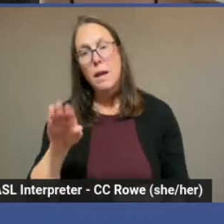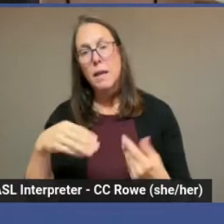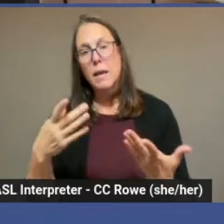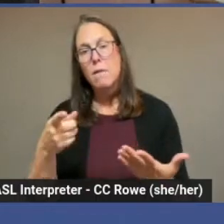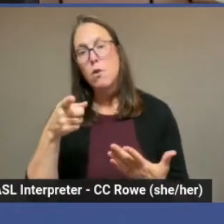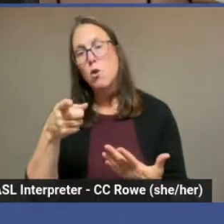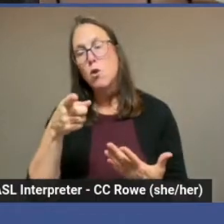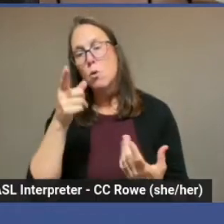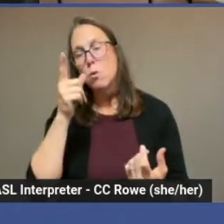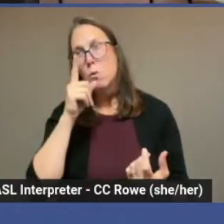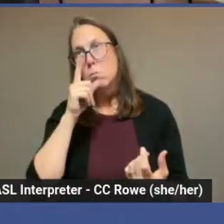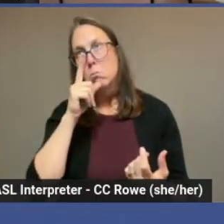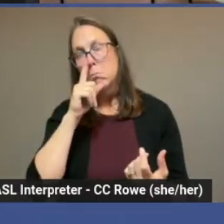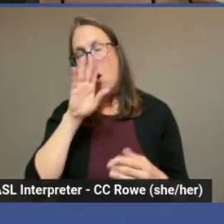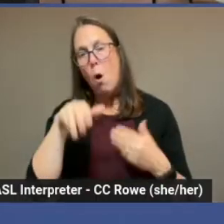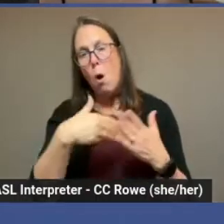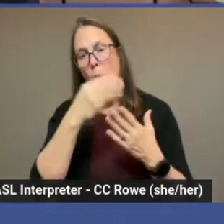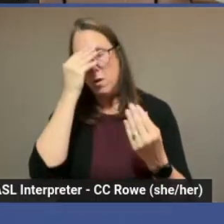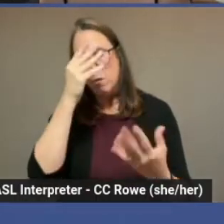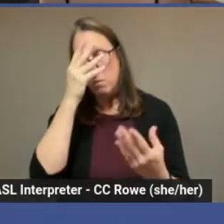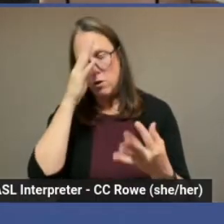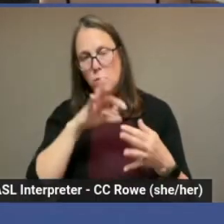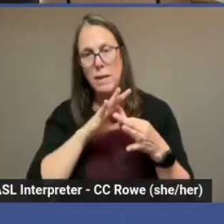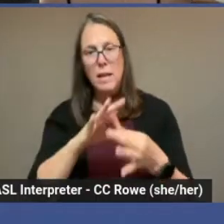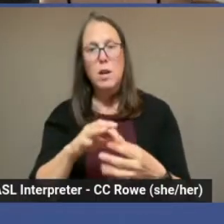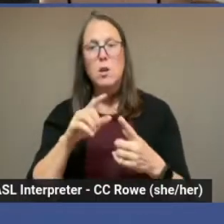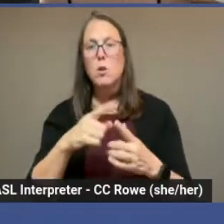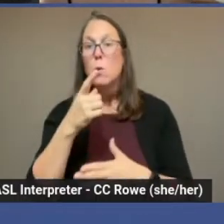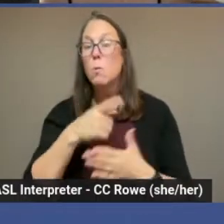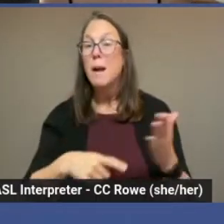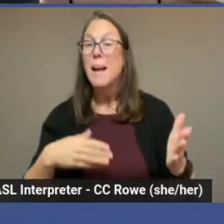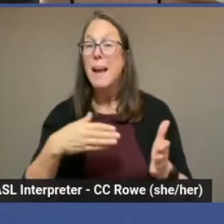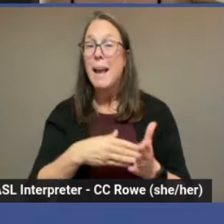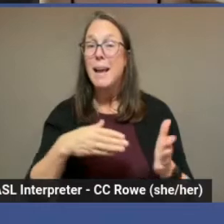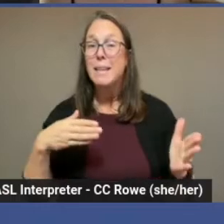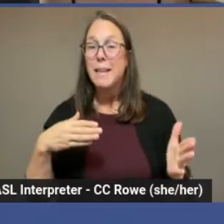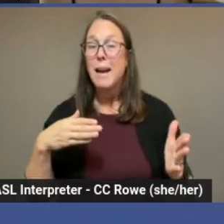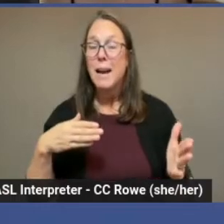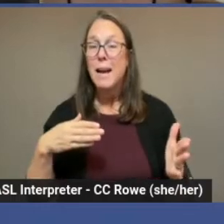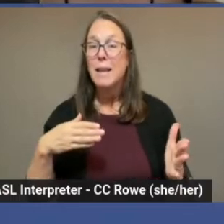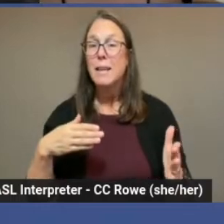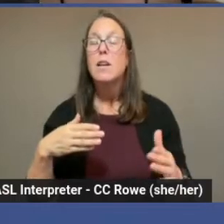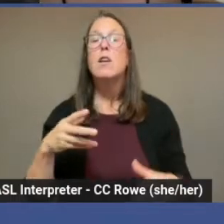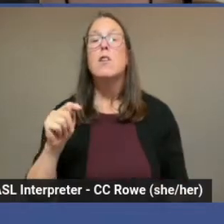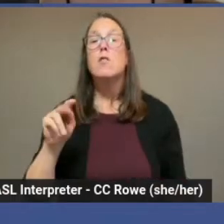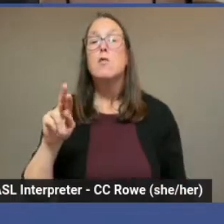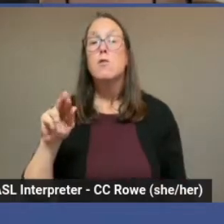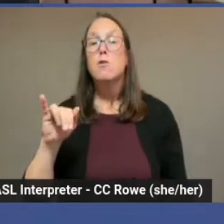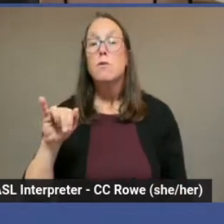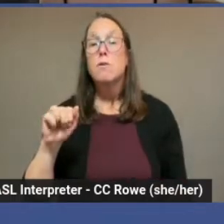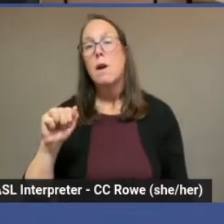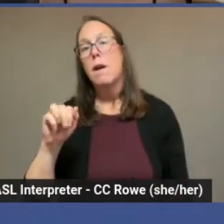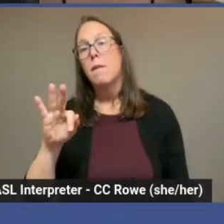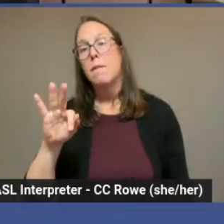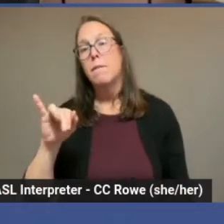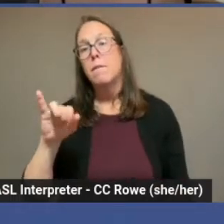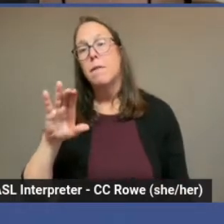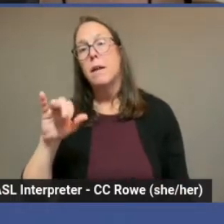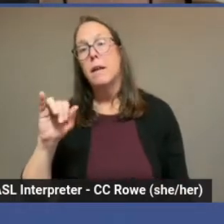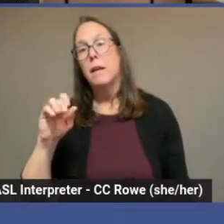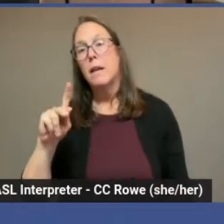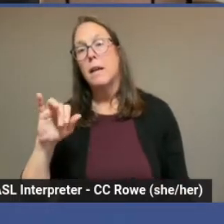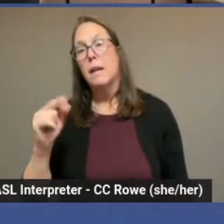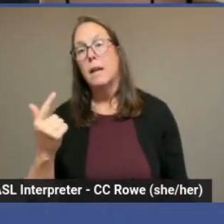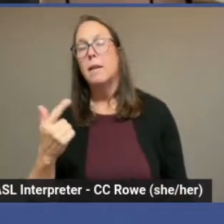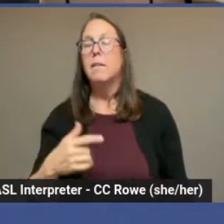on what usually anti-trafficking organizations do, how good they